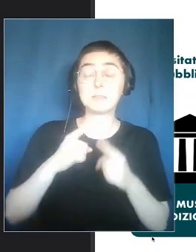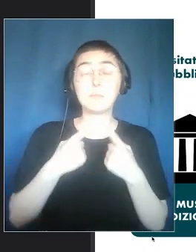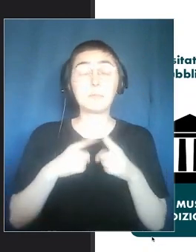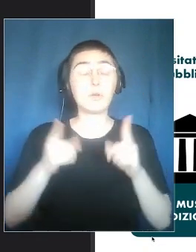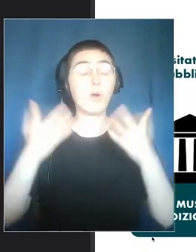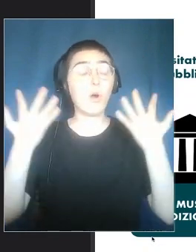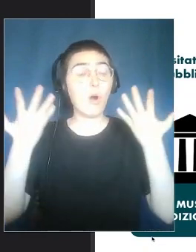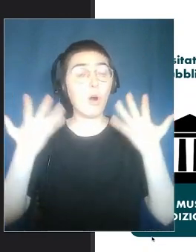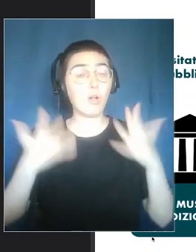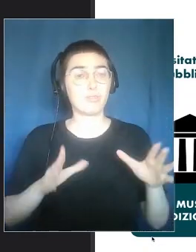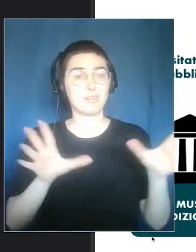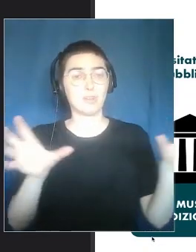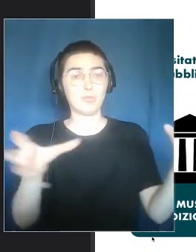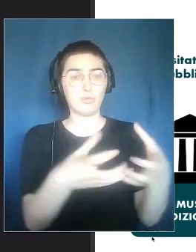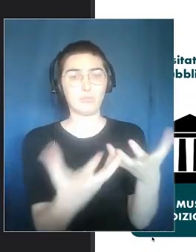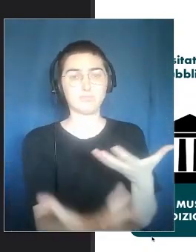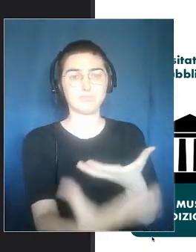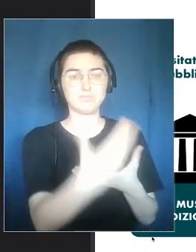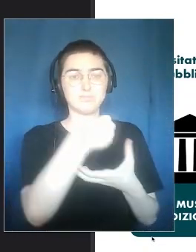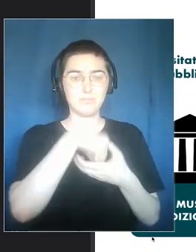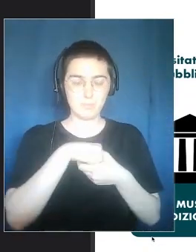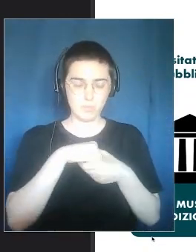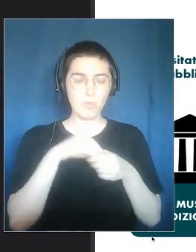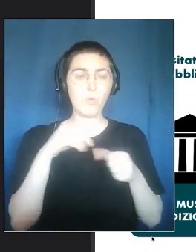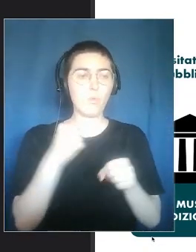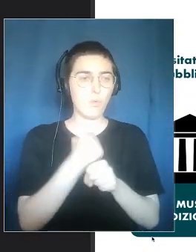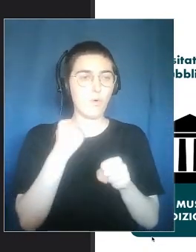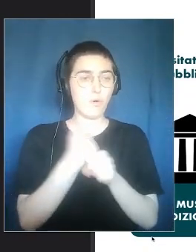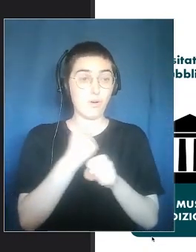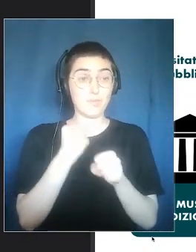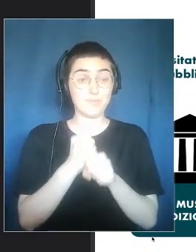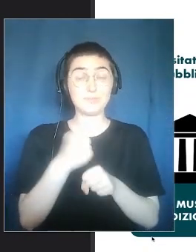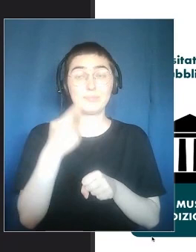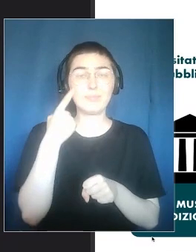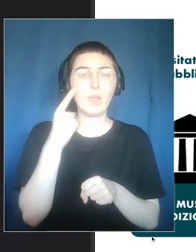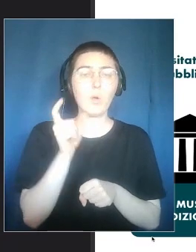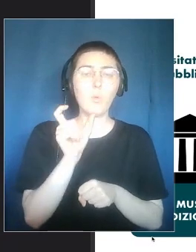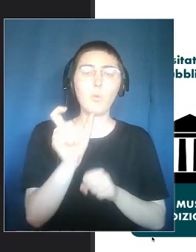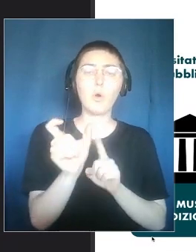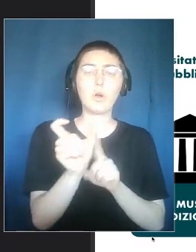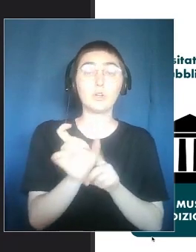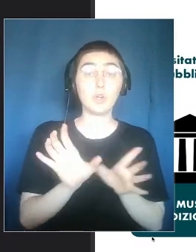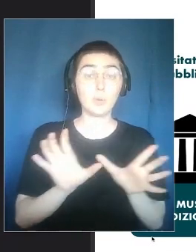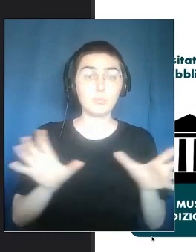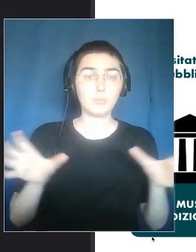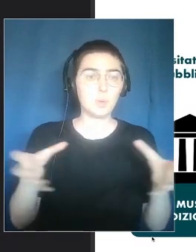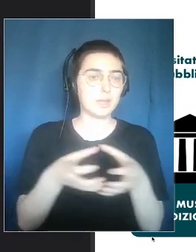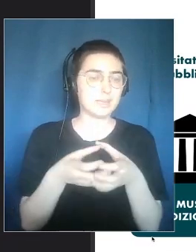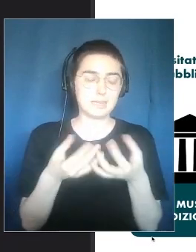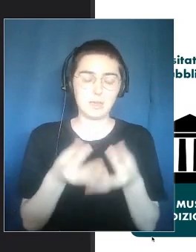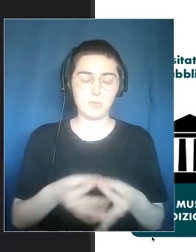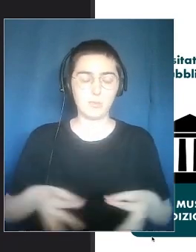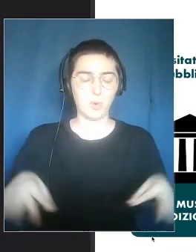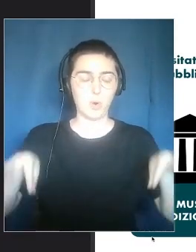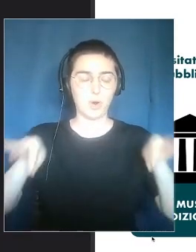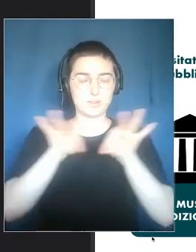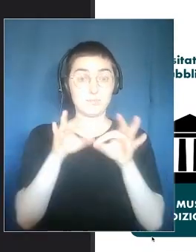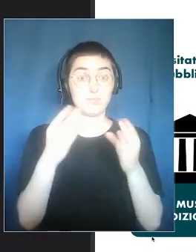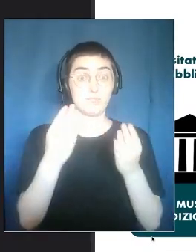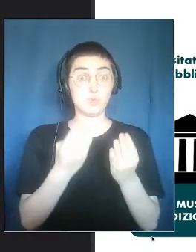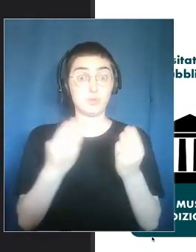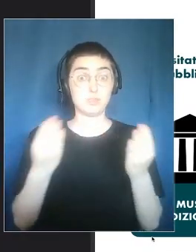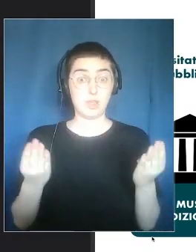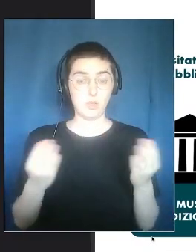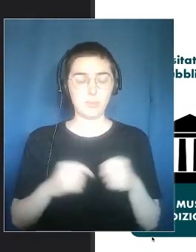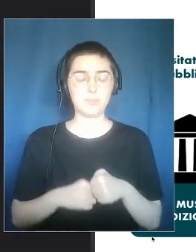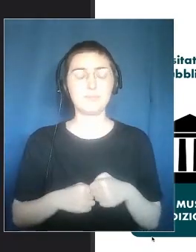Traditional idea. In this case. work with different groups. And community is a key word. In museums. In museums.